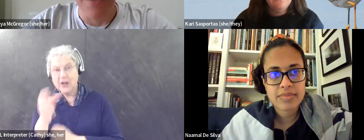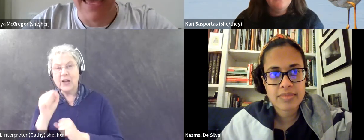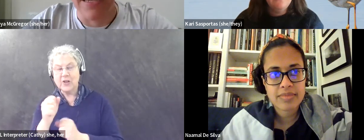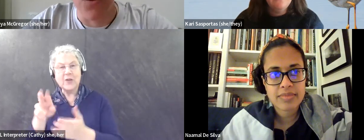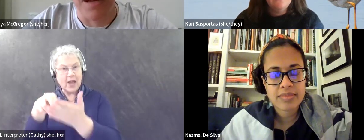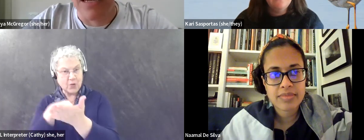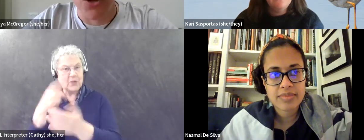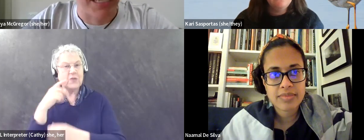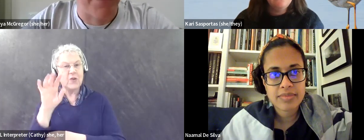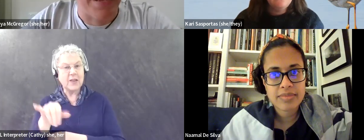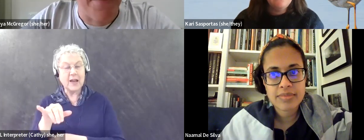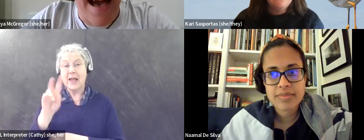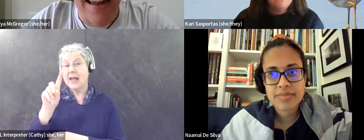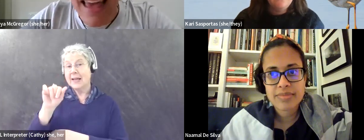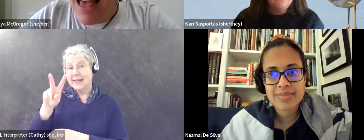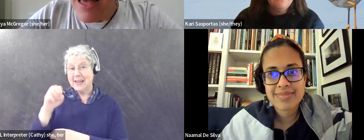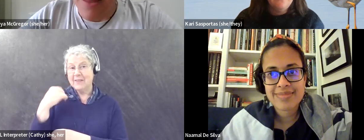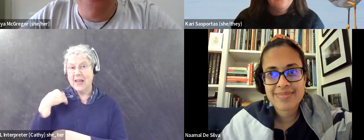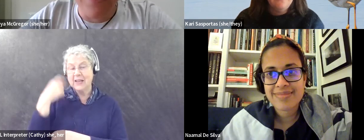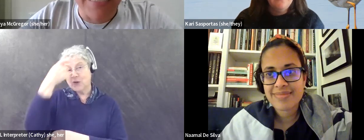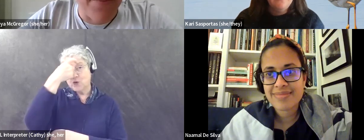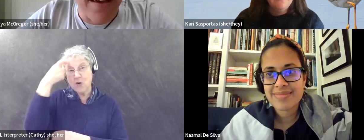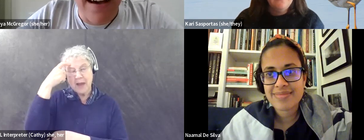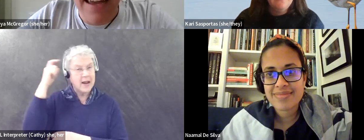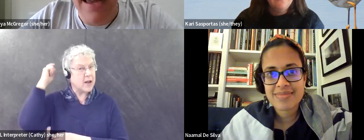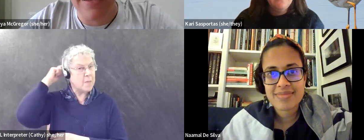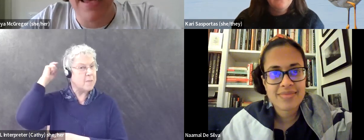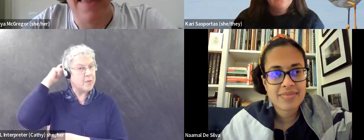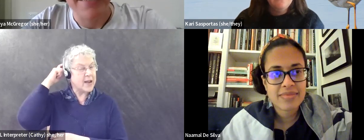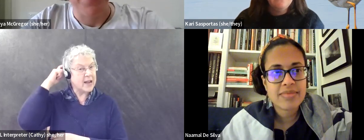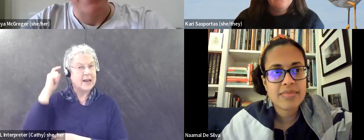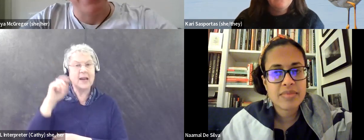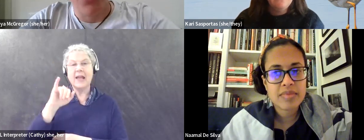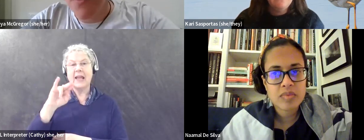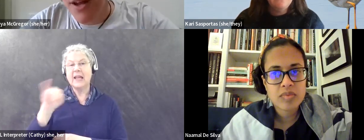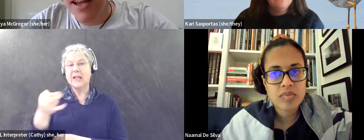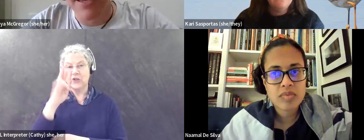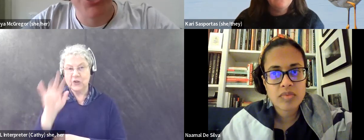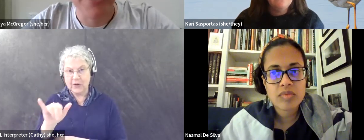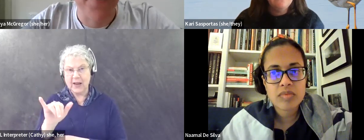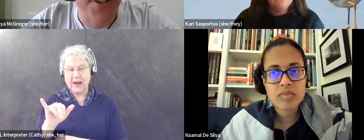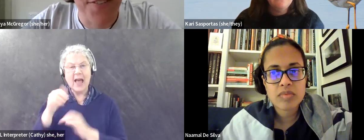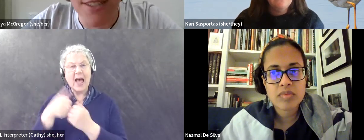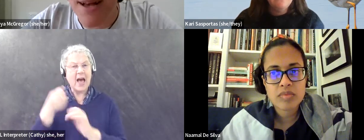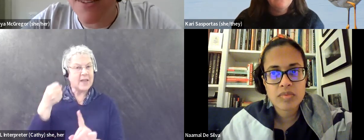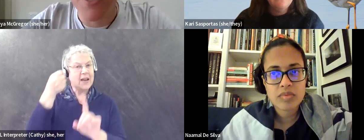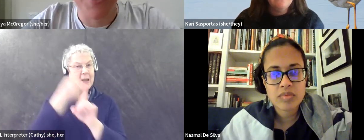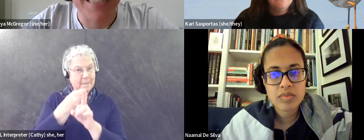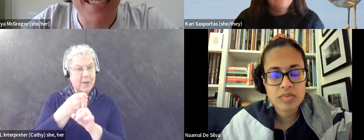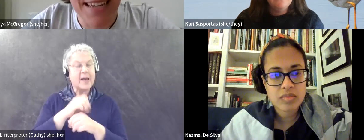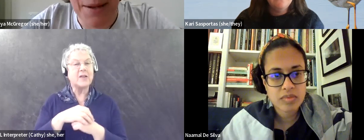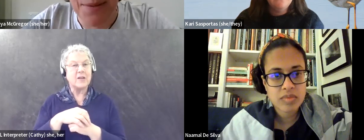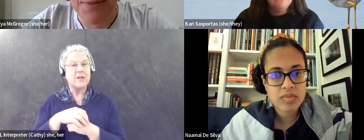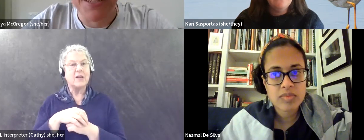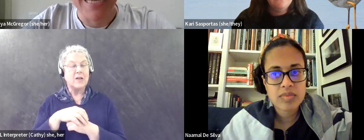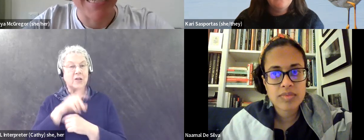Um, and we'll be talking a bit about life with a TBI and how that's impacted her birding and she's a photographer as well. So